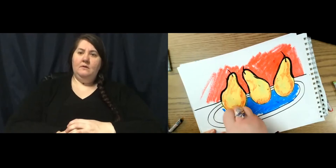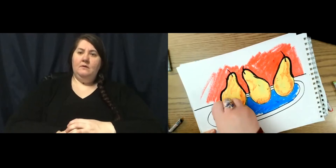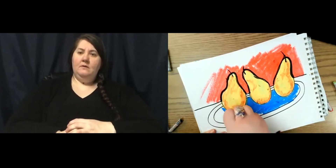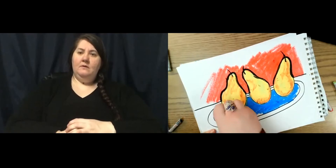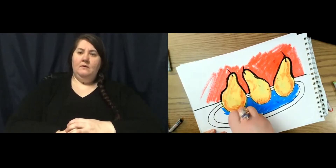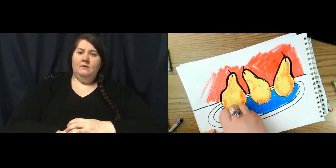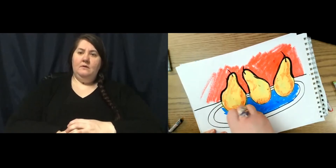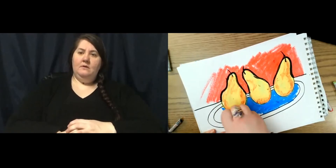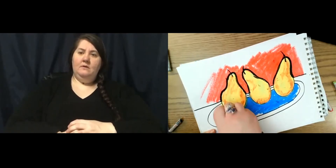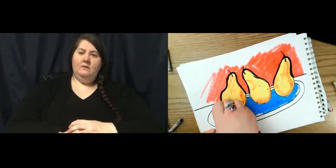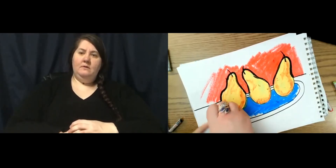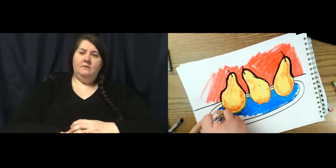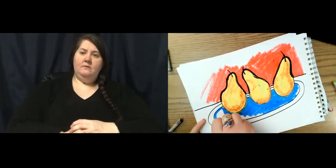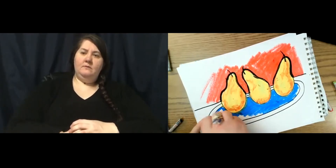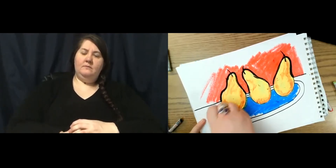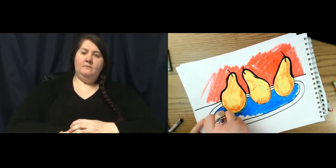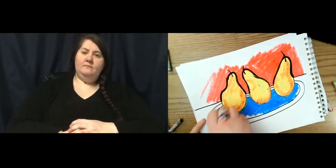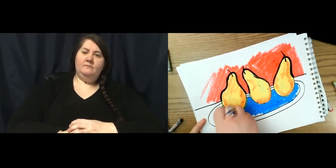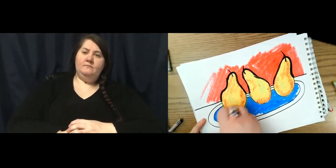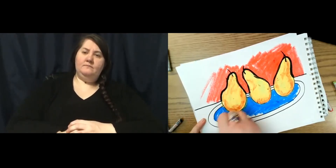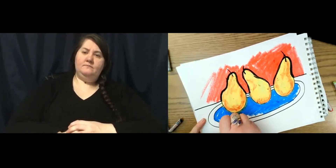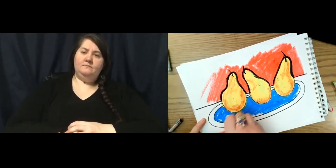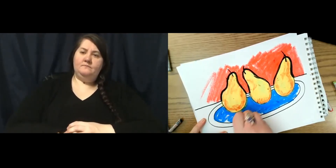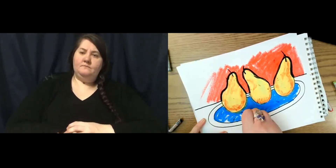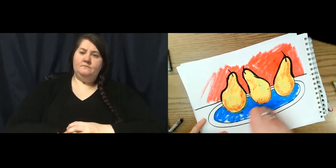So I'm adding these colors.